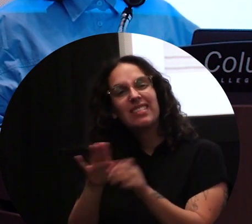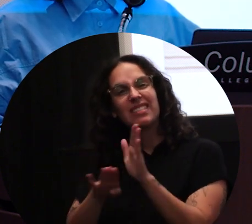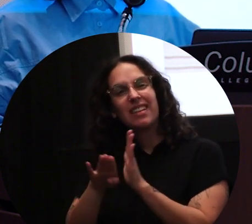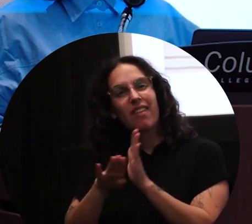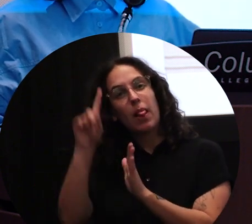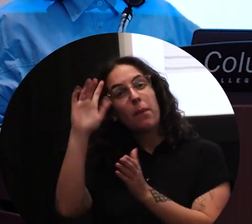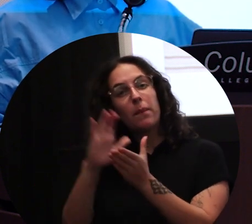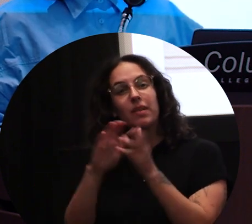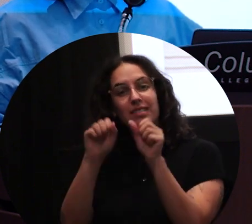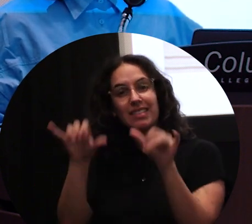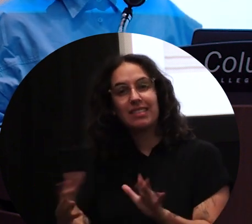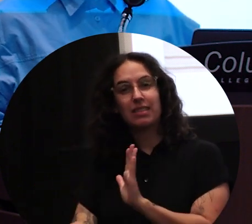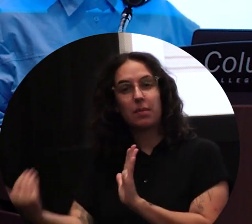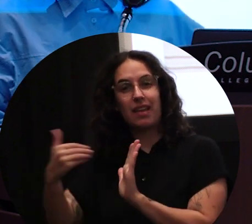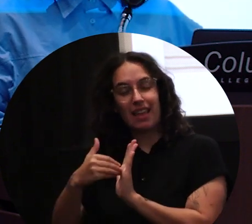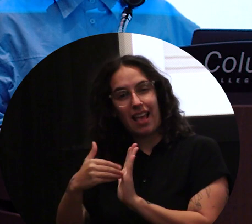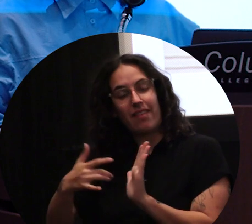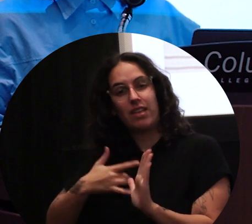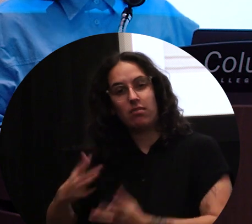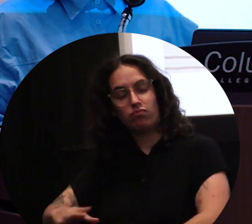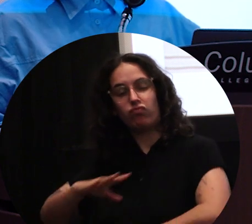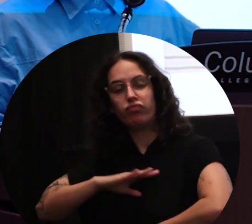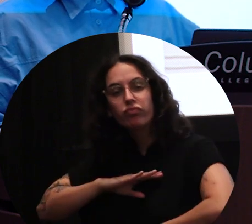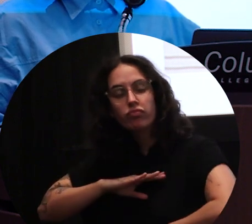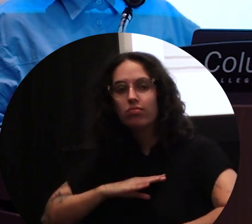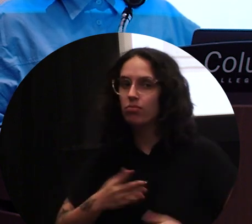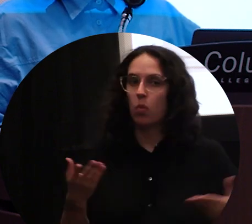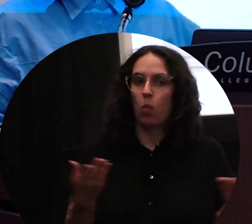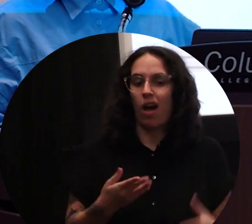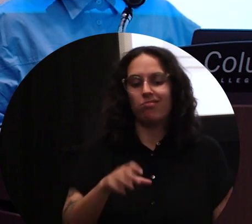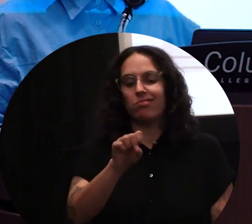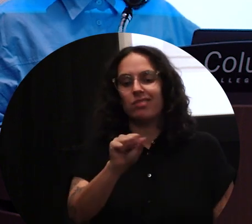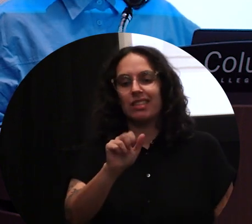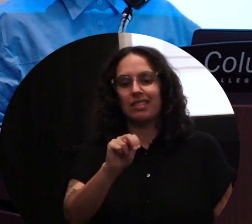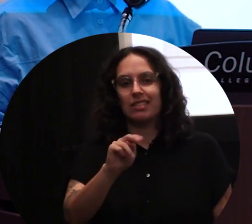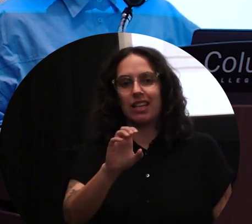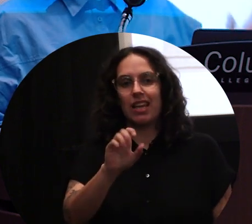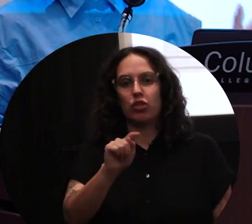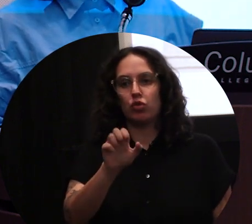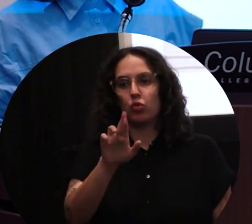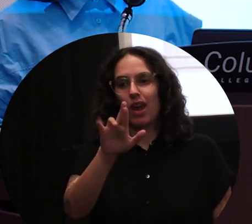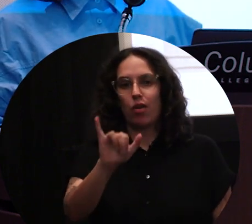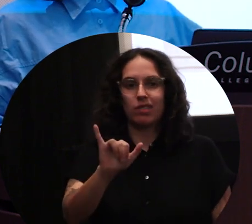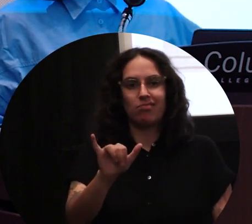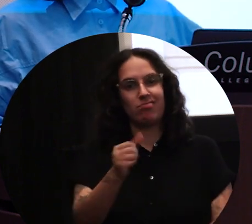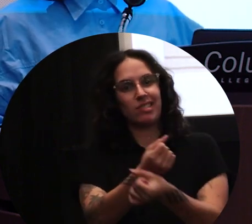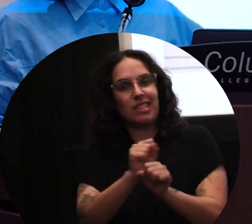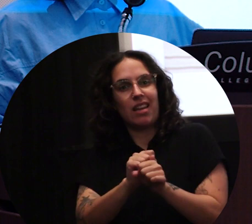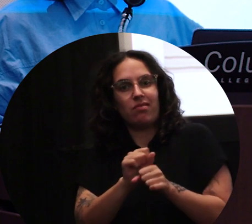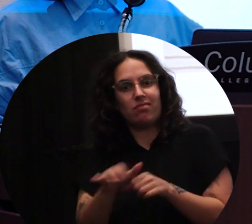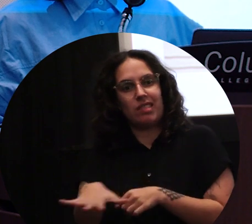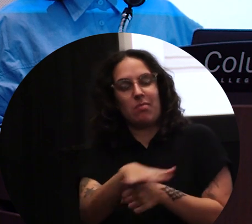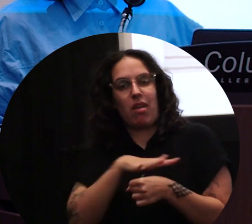again for yourself? And what is sanctuary like for people? And when especially when you've gone through an experience